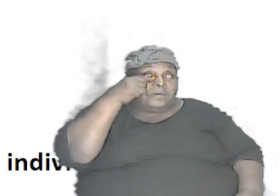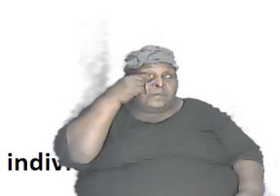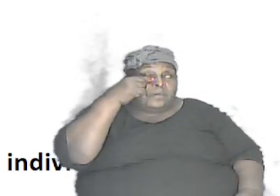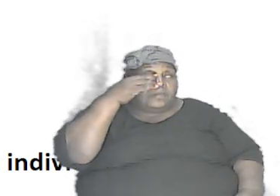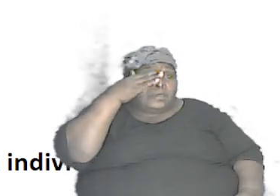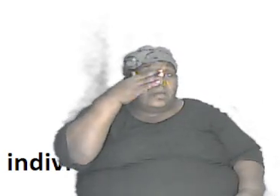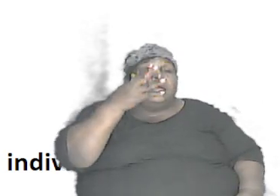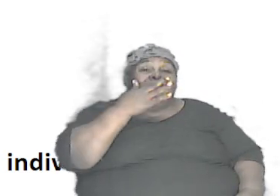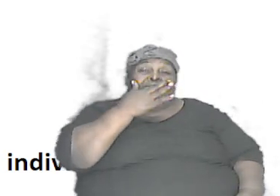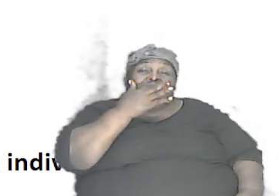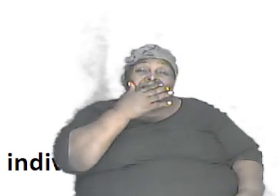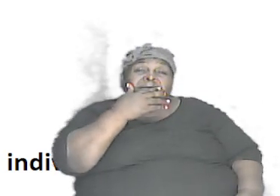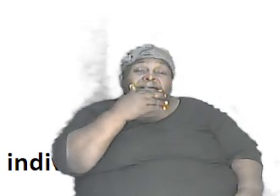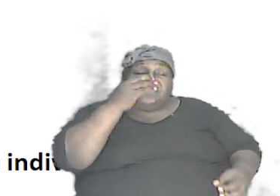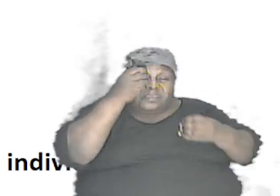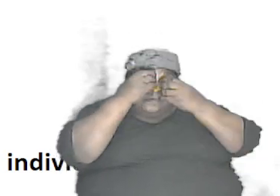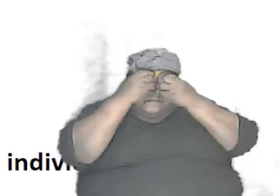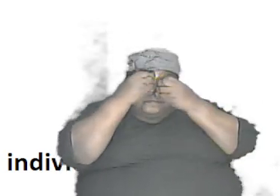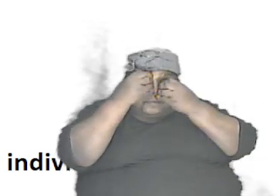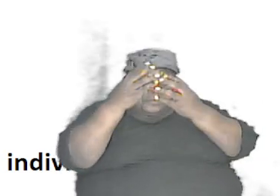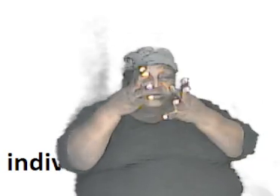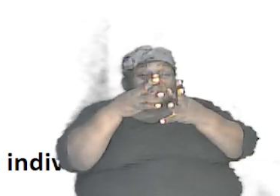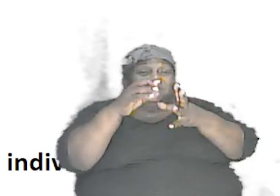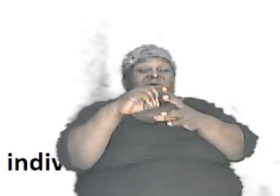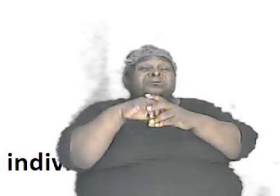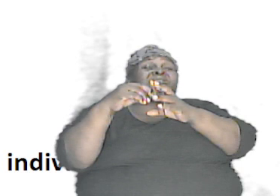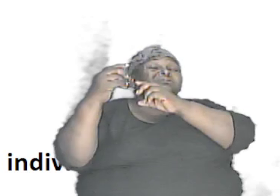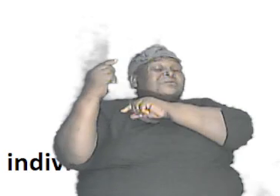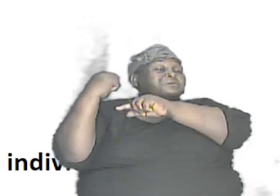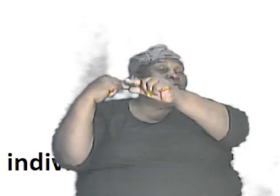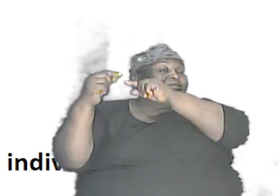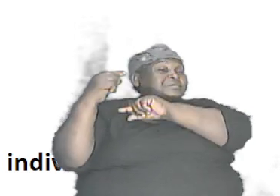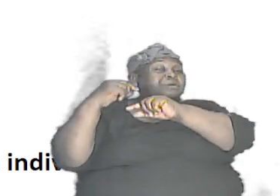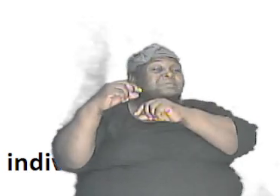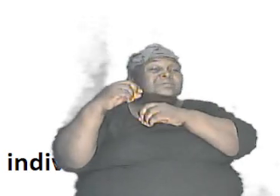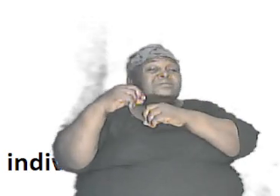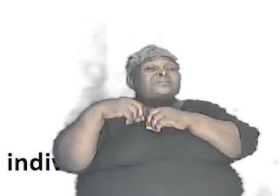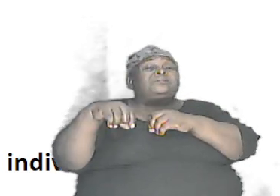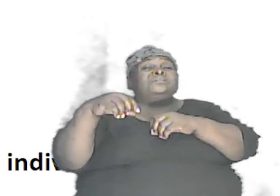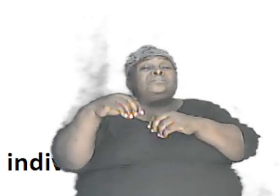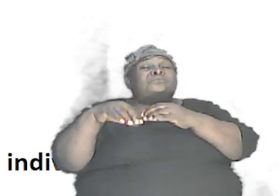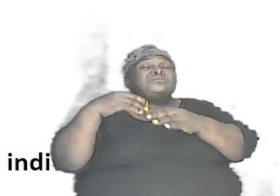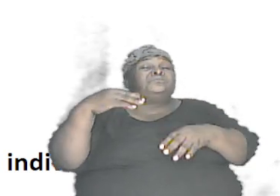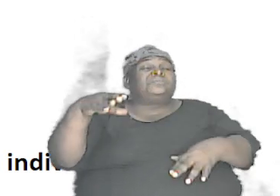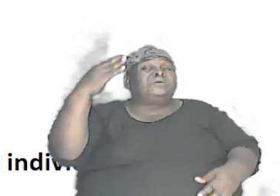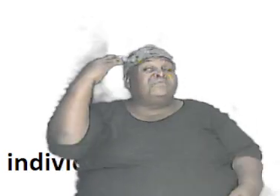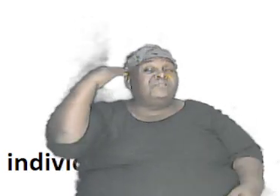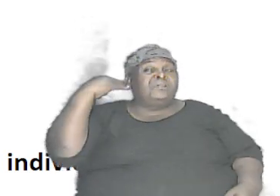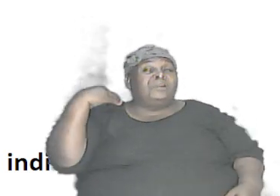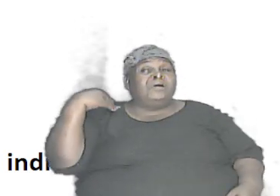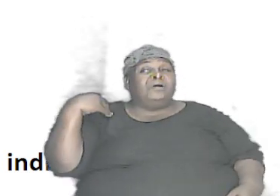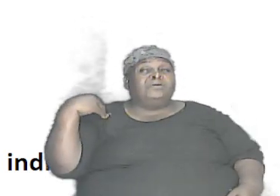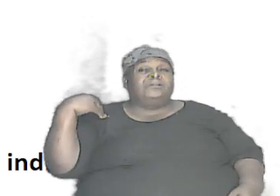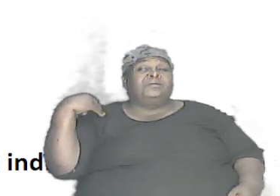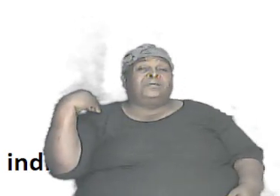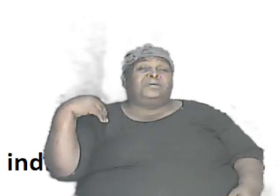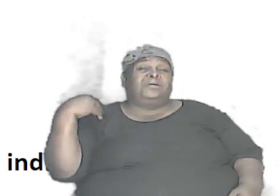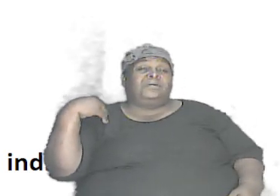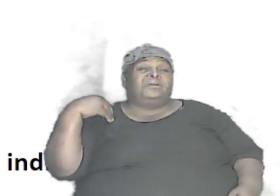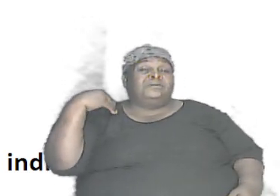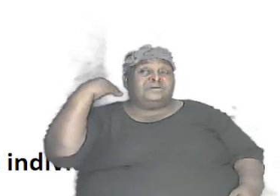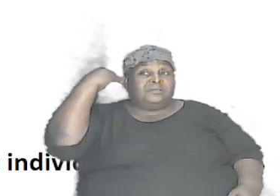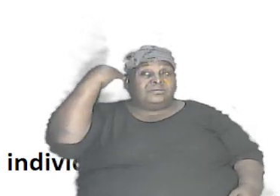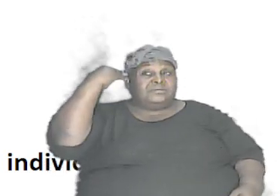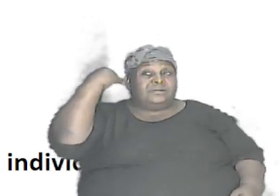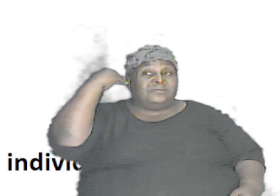there are information in the gene that is passed down, they could represent which one have long hair and which one have short hair. Now I say this to make a